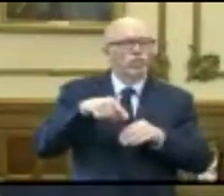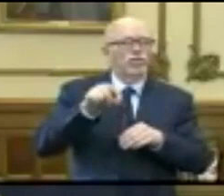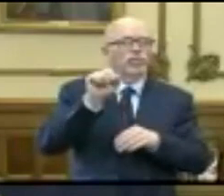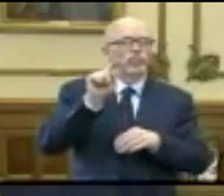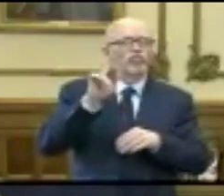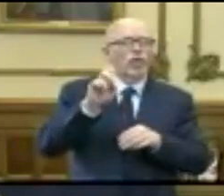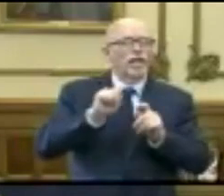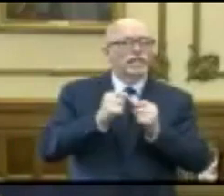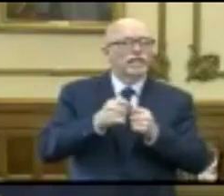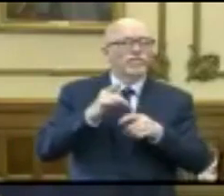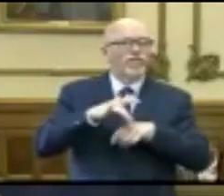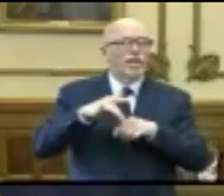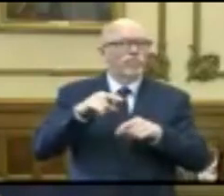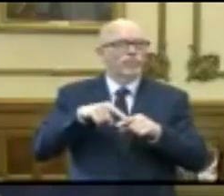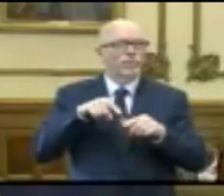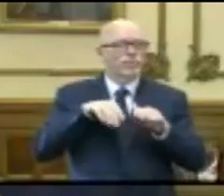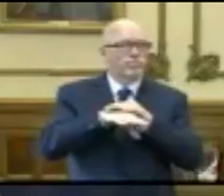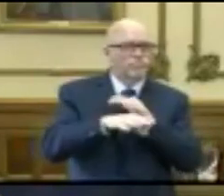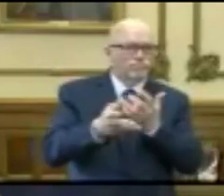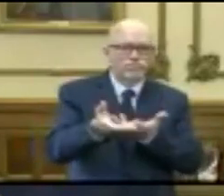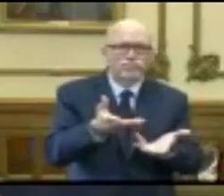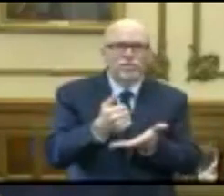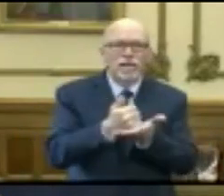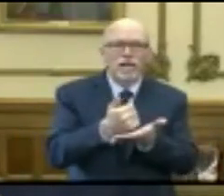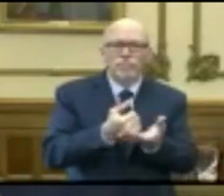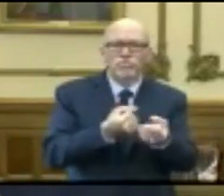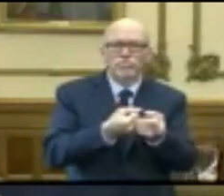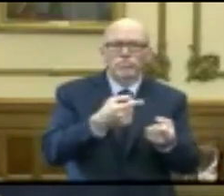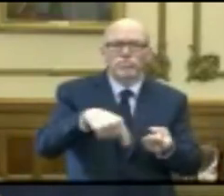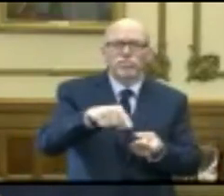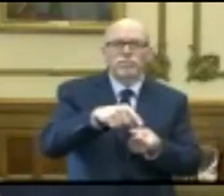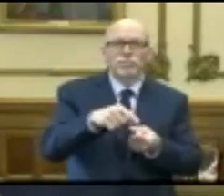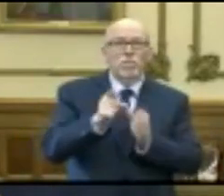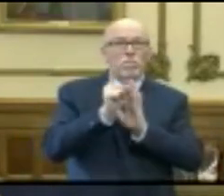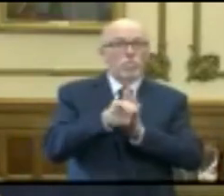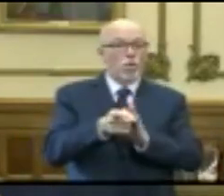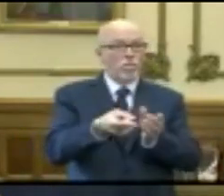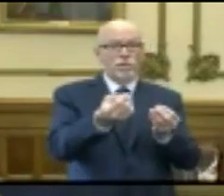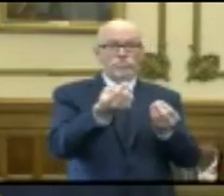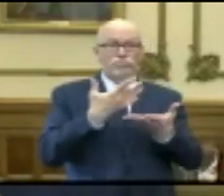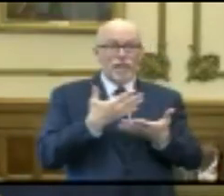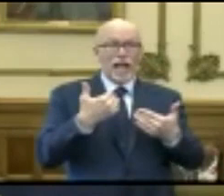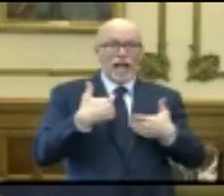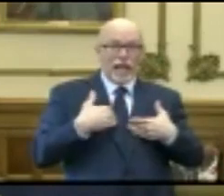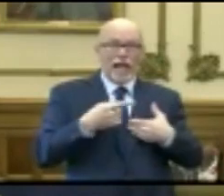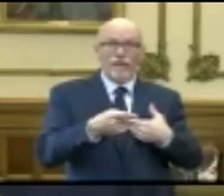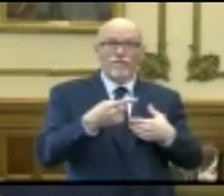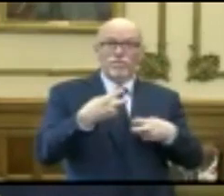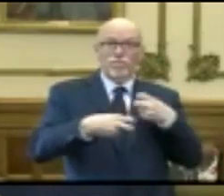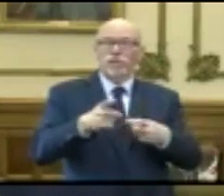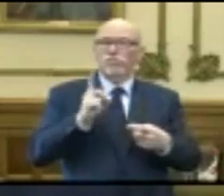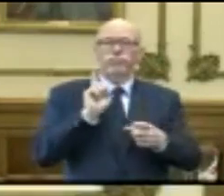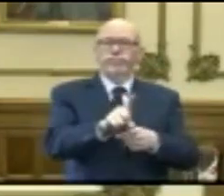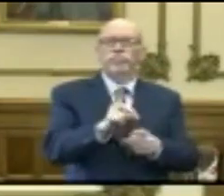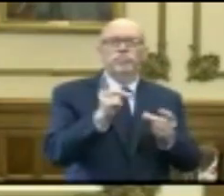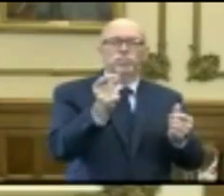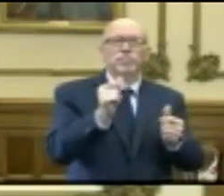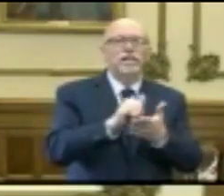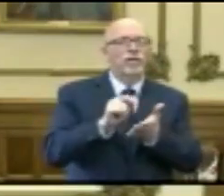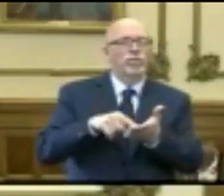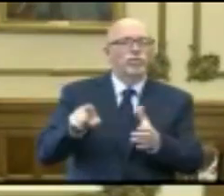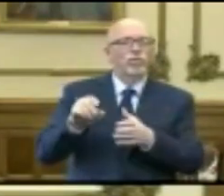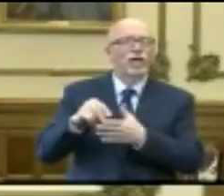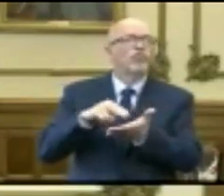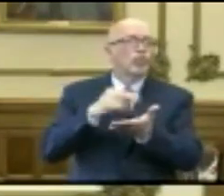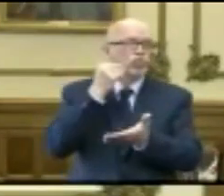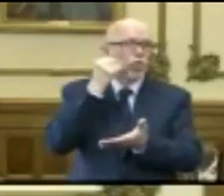teams being available to get in and to help and assist from the moment we learn of an issue. And that's exactly what you've been doing in